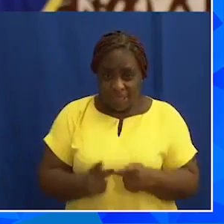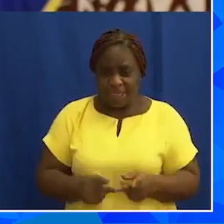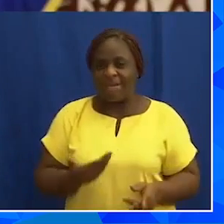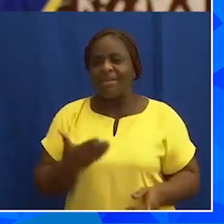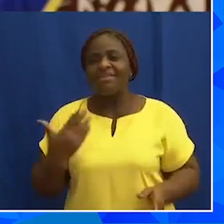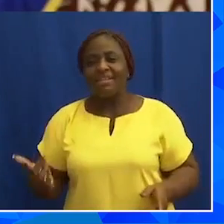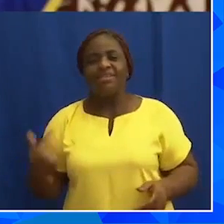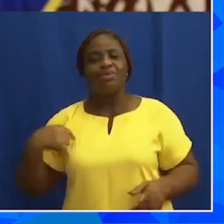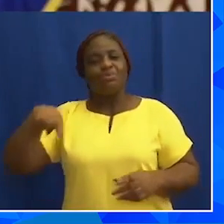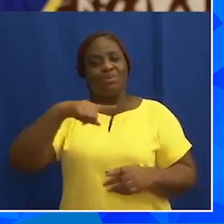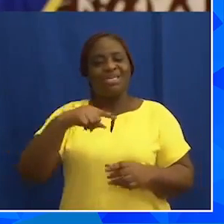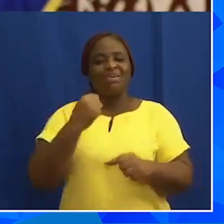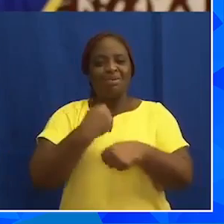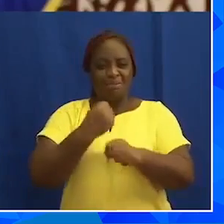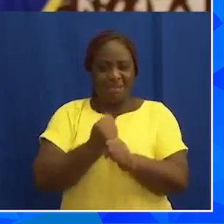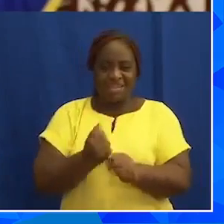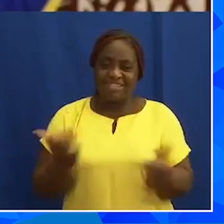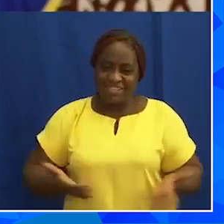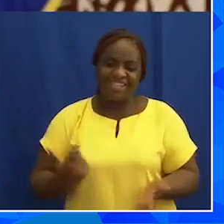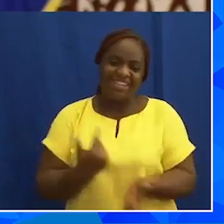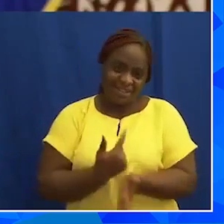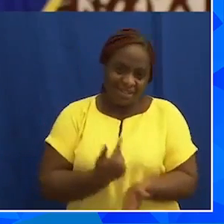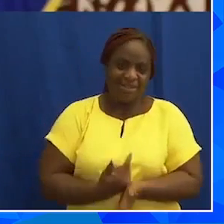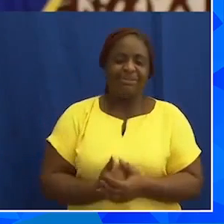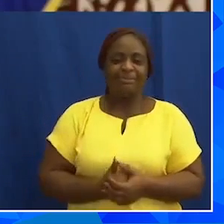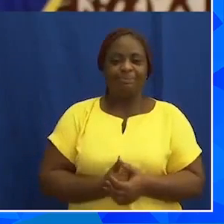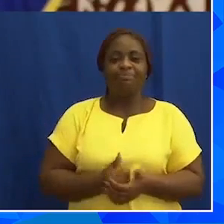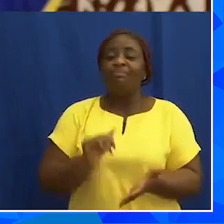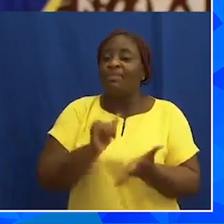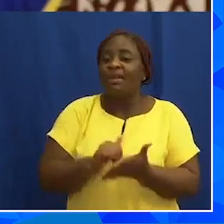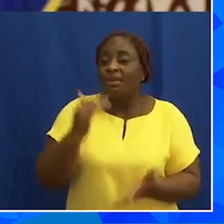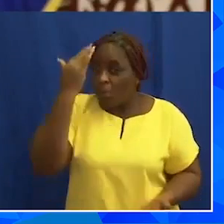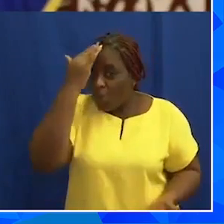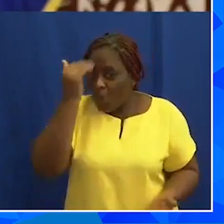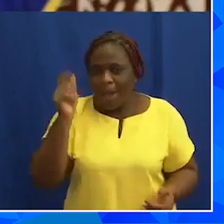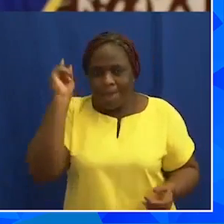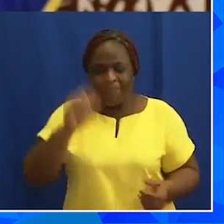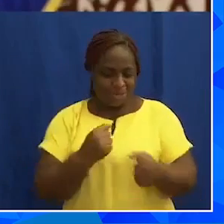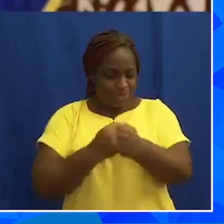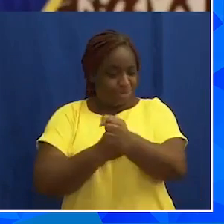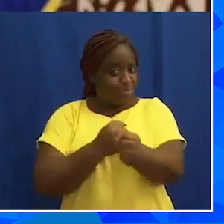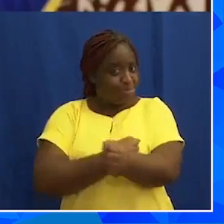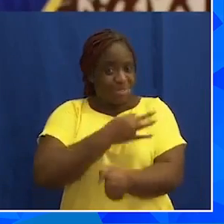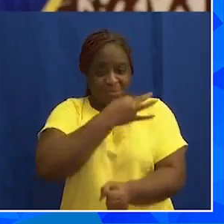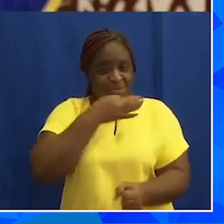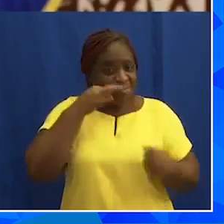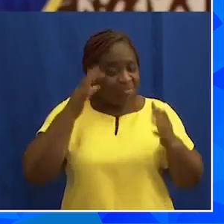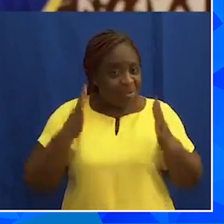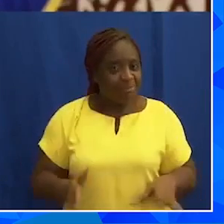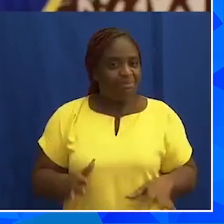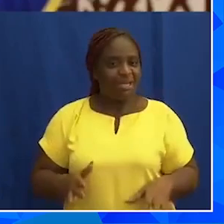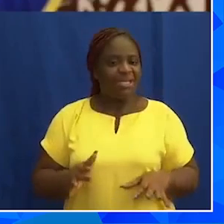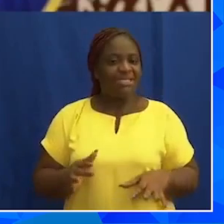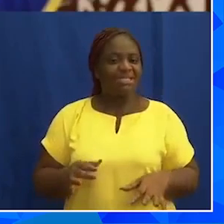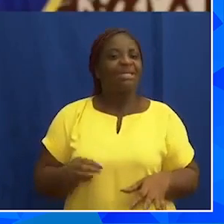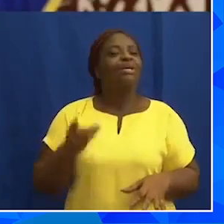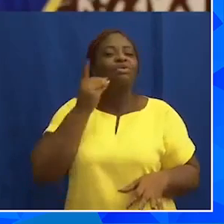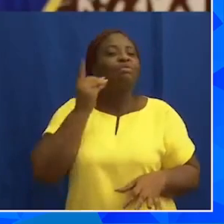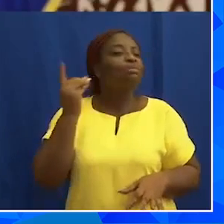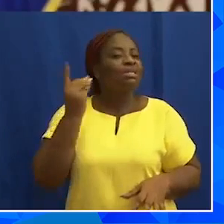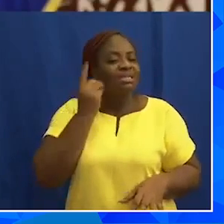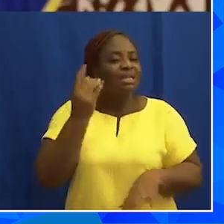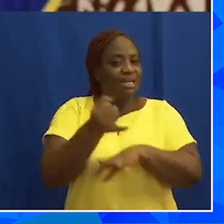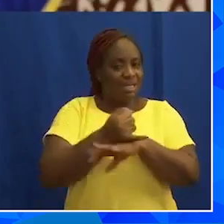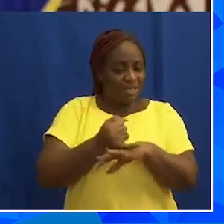produce and grow here in Ghana. That is why we have to support our farmers and domestic industries,